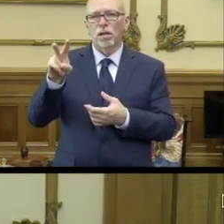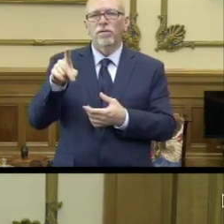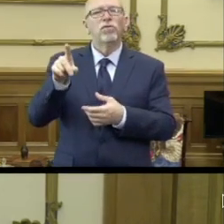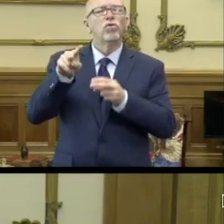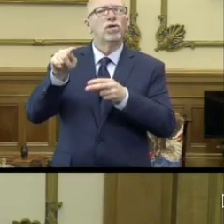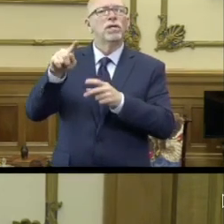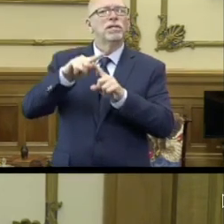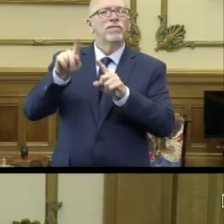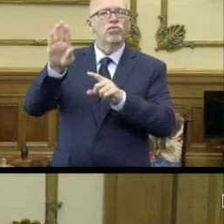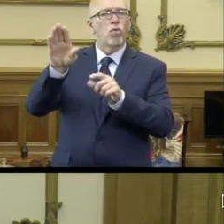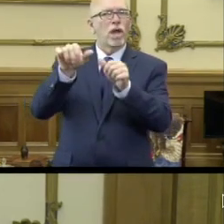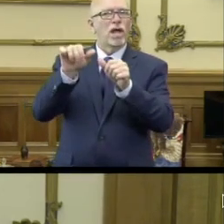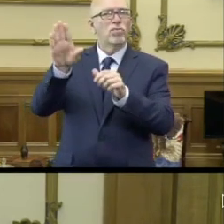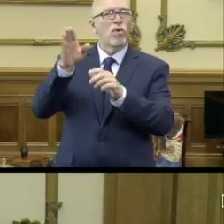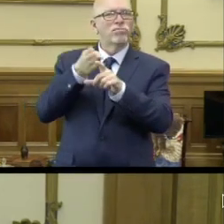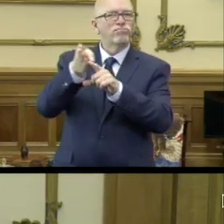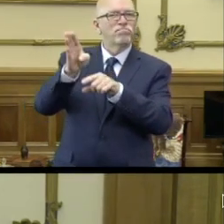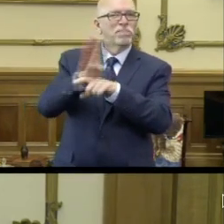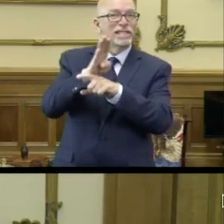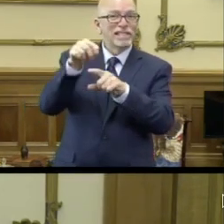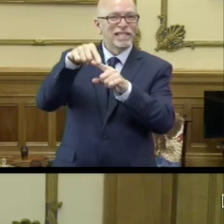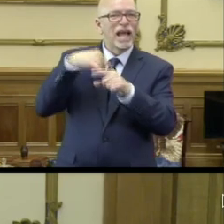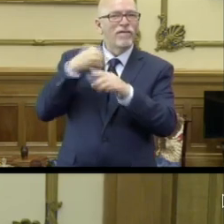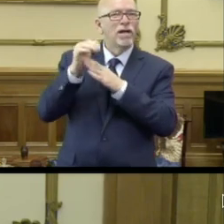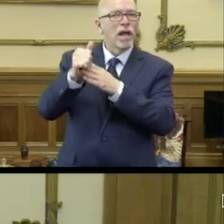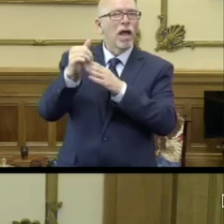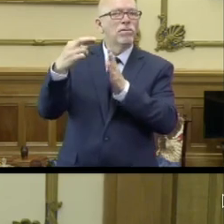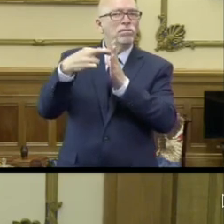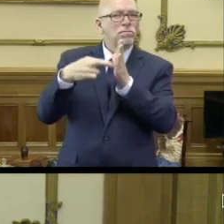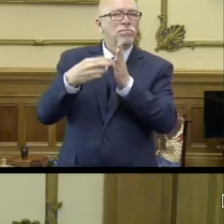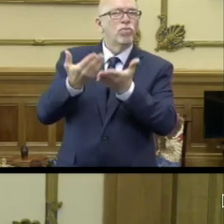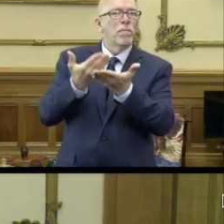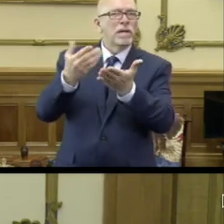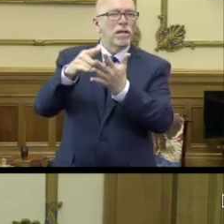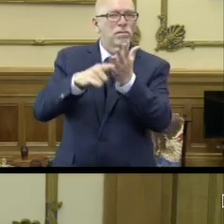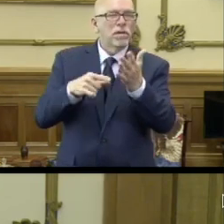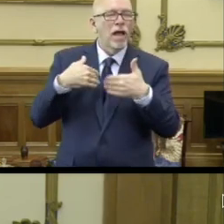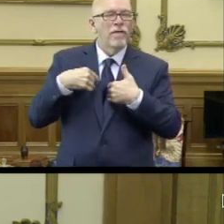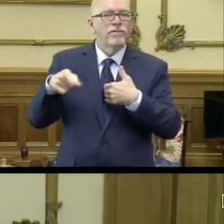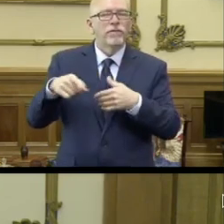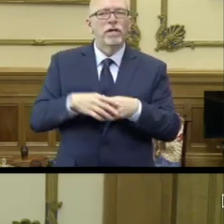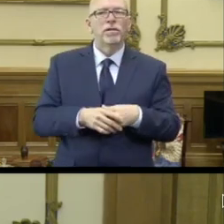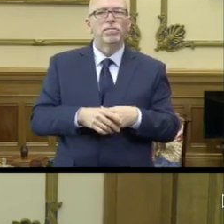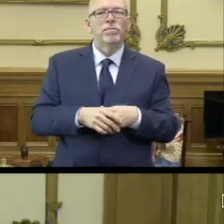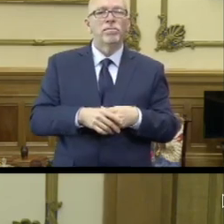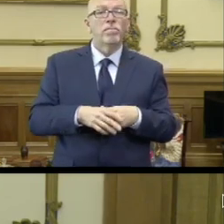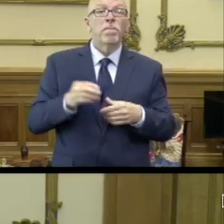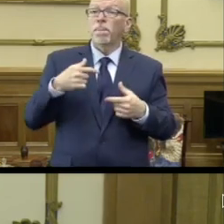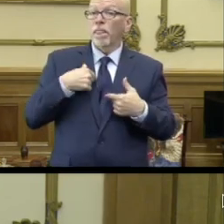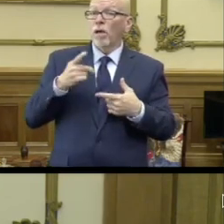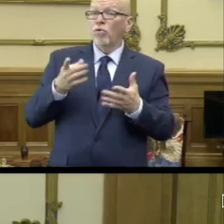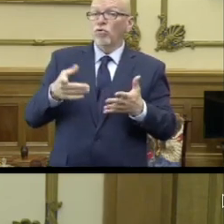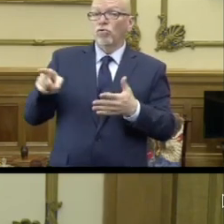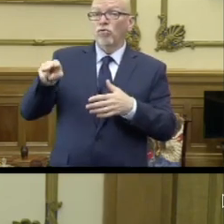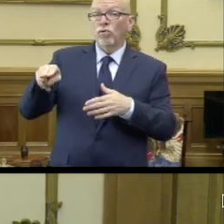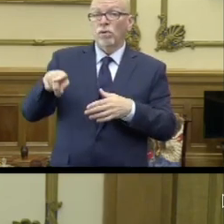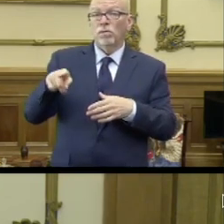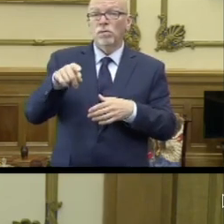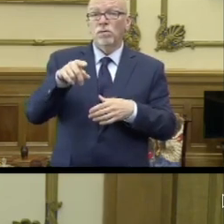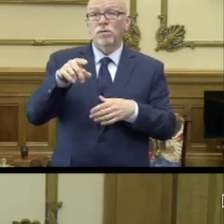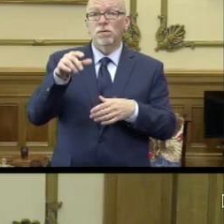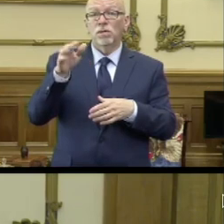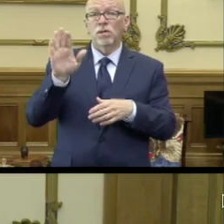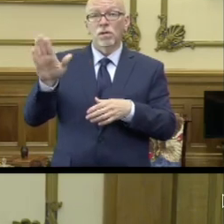your sector-specific guidelines and recommendations. It's there. And then, I would encourage you to go to the website in